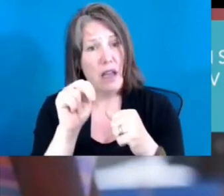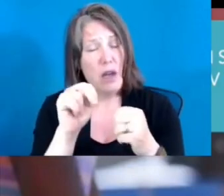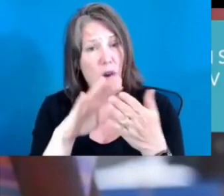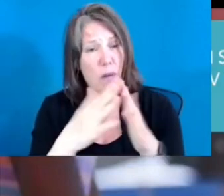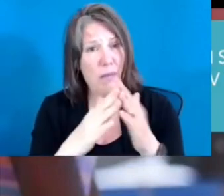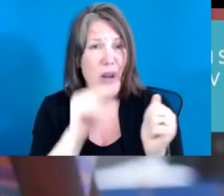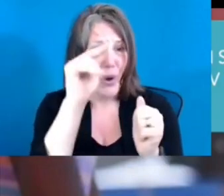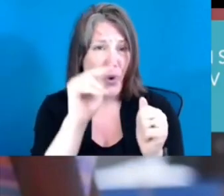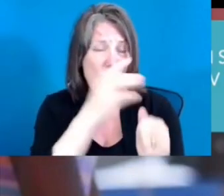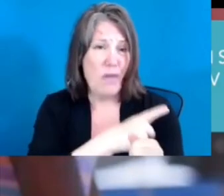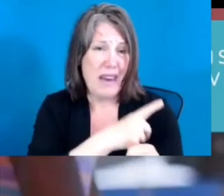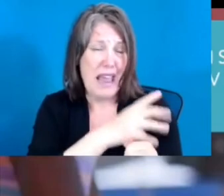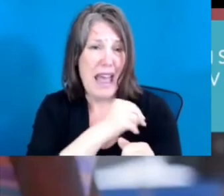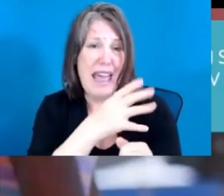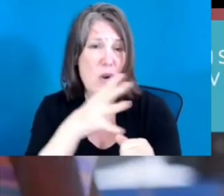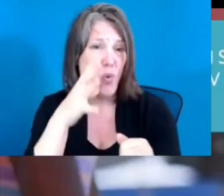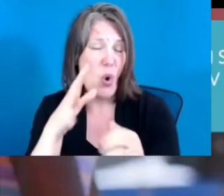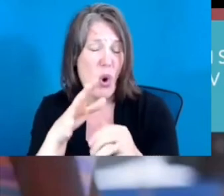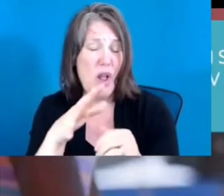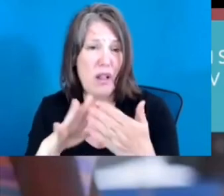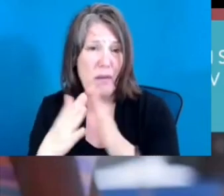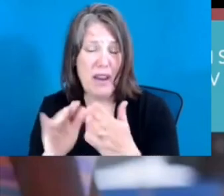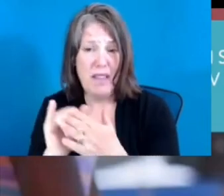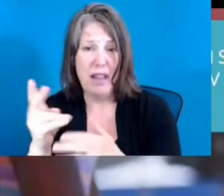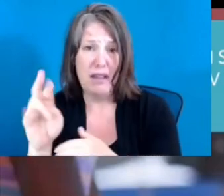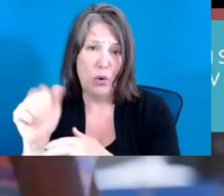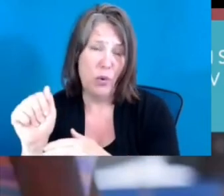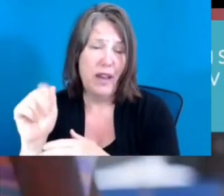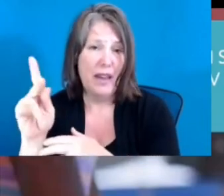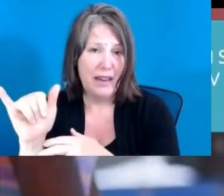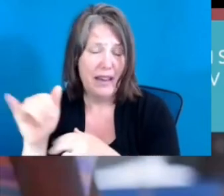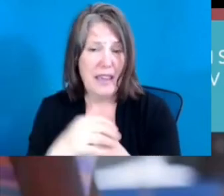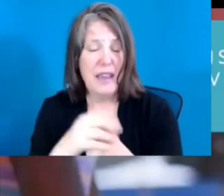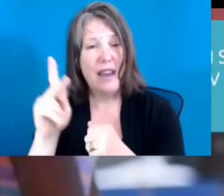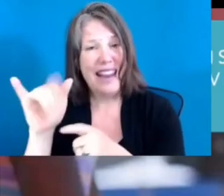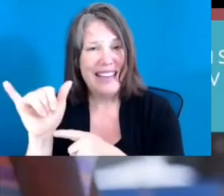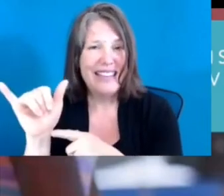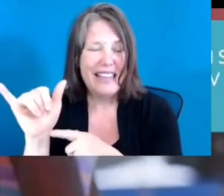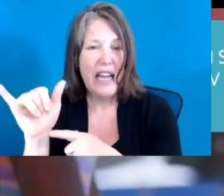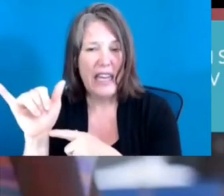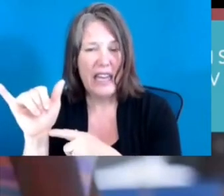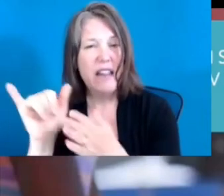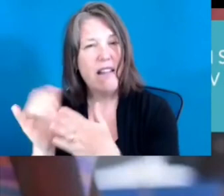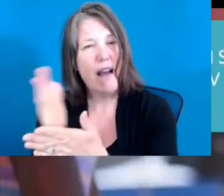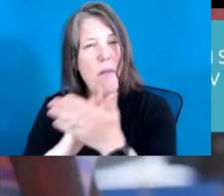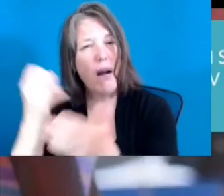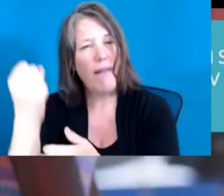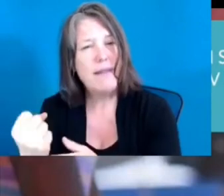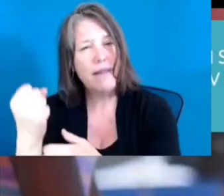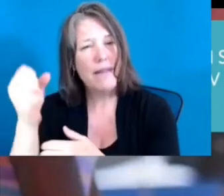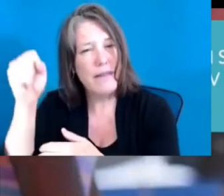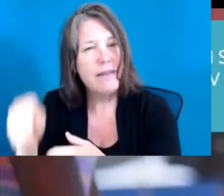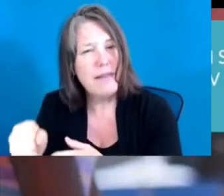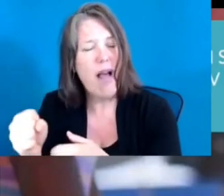which is North Minneapolis and a rural community, which is Berea, Kentucky. Kentucky is more is part of the southern states.